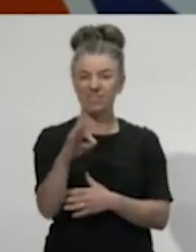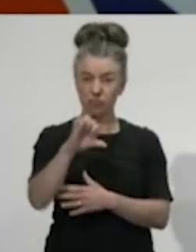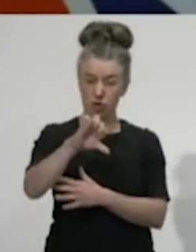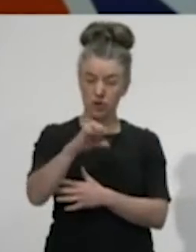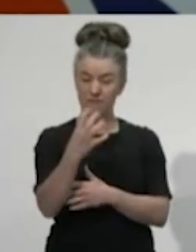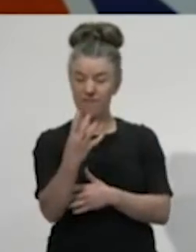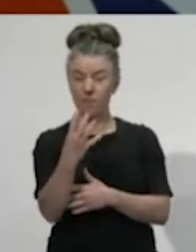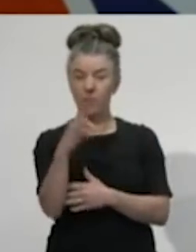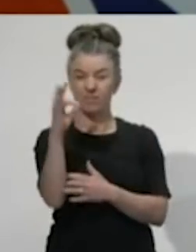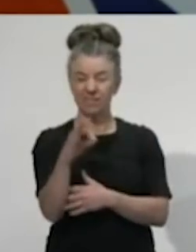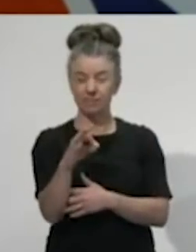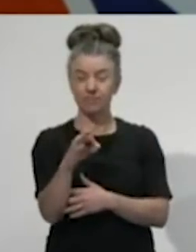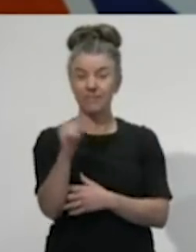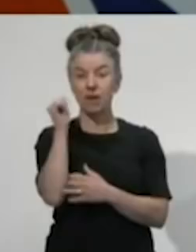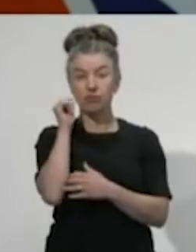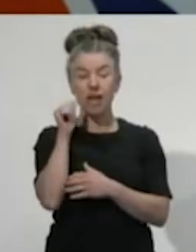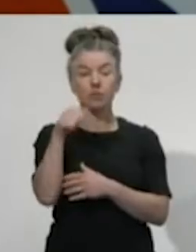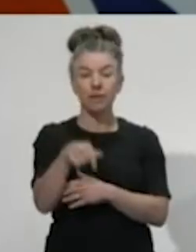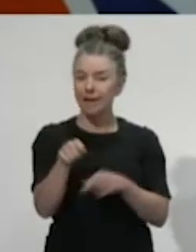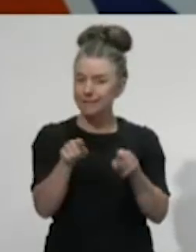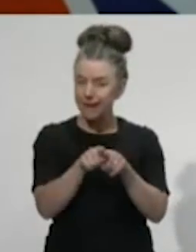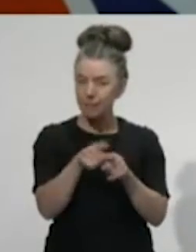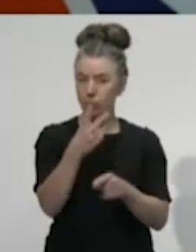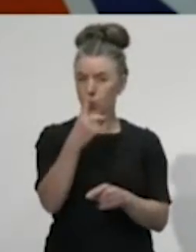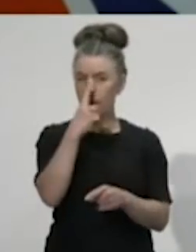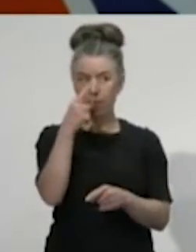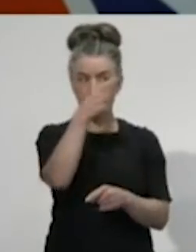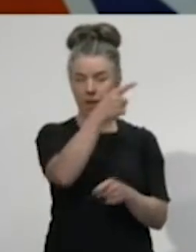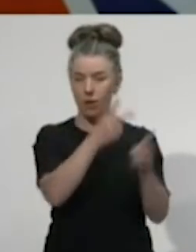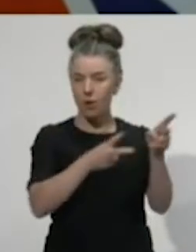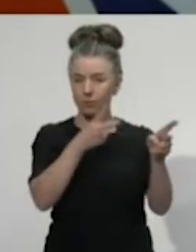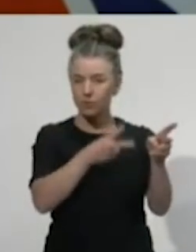people receiving hospital-level care, neither are in ICU.